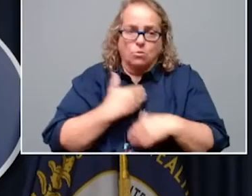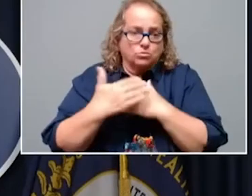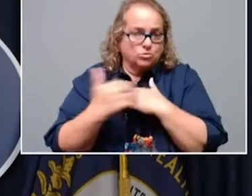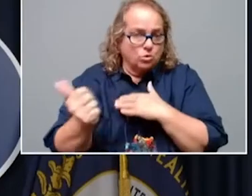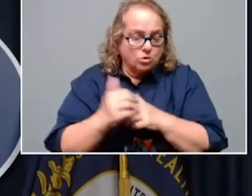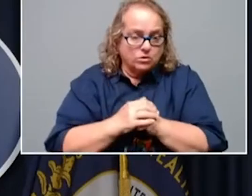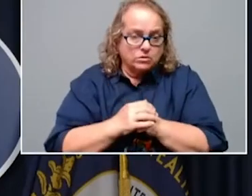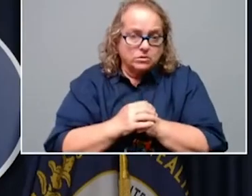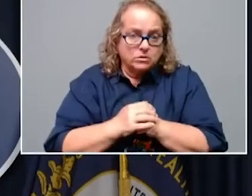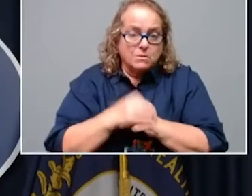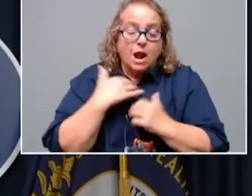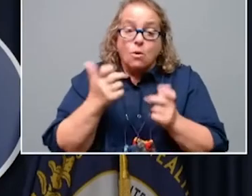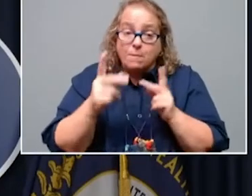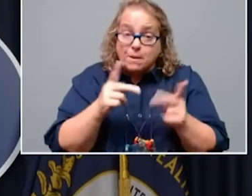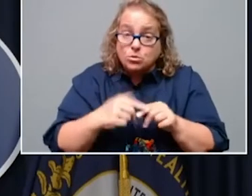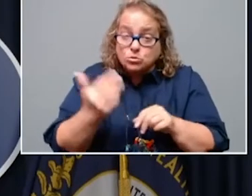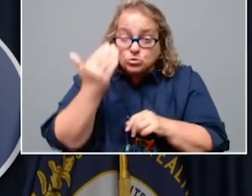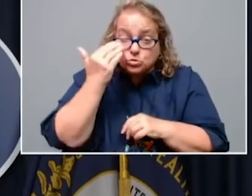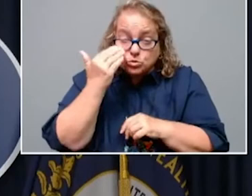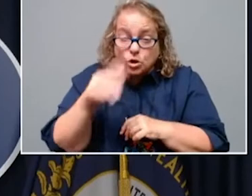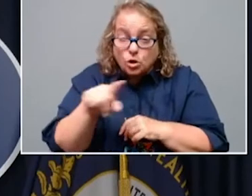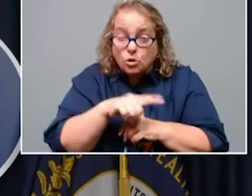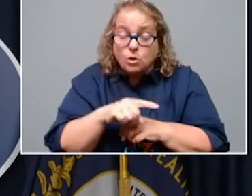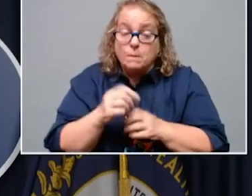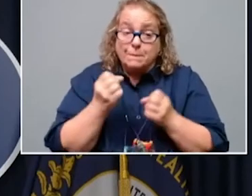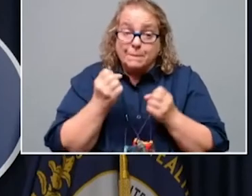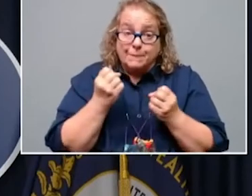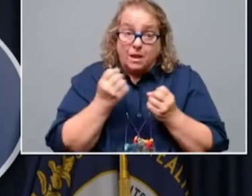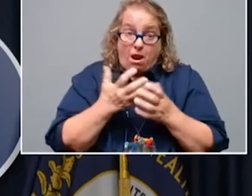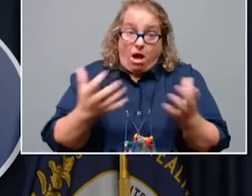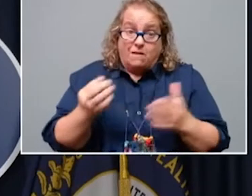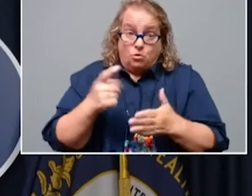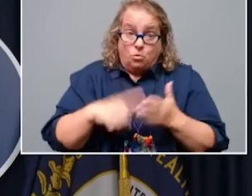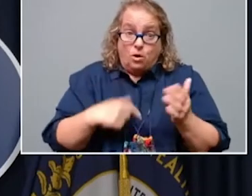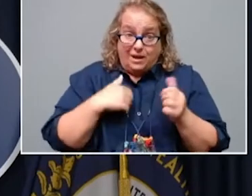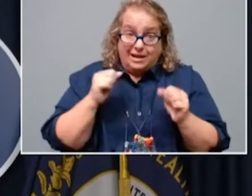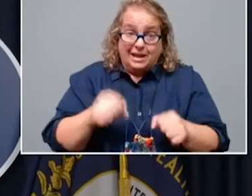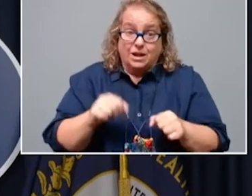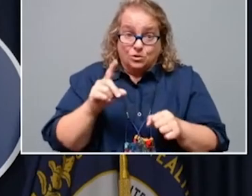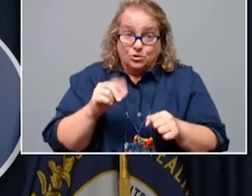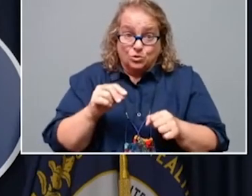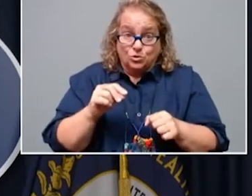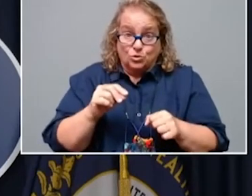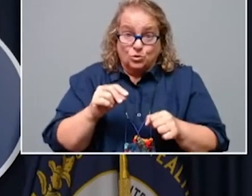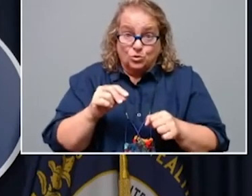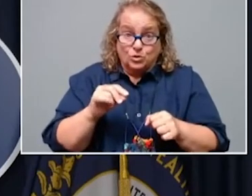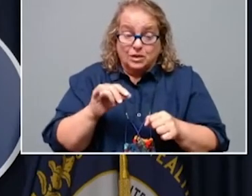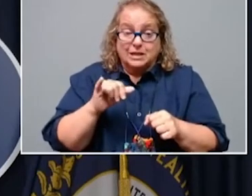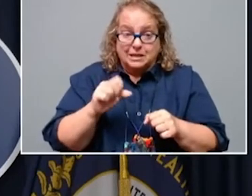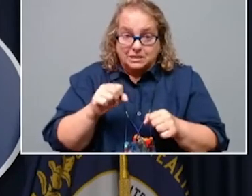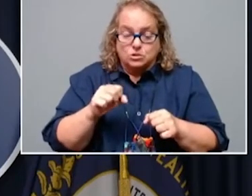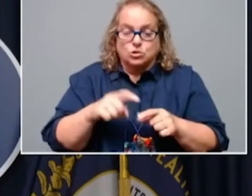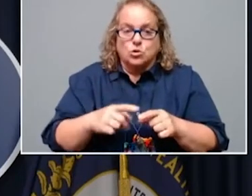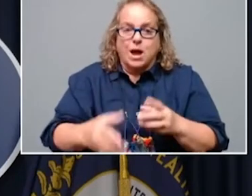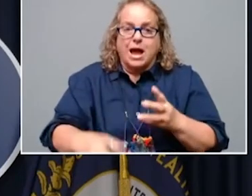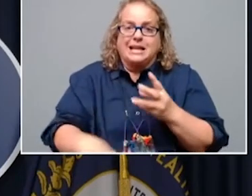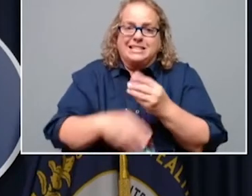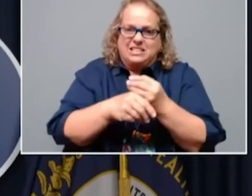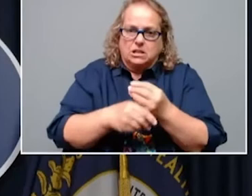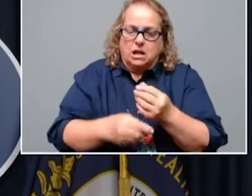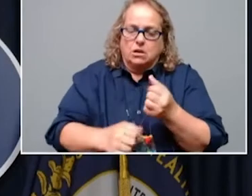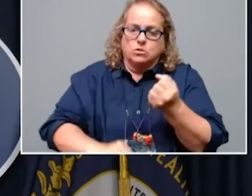want folks to know that a whole lot of what we're going to be able to do is additional hospital support. Most National Guard